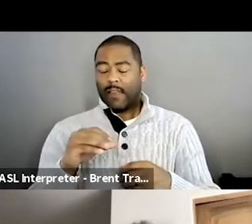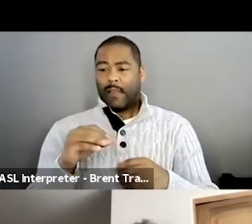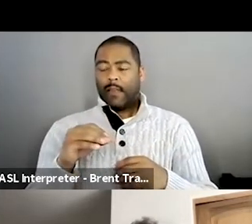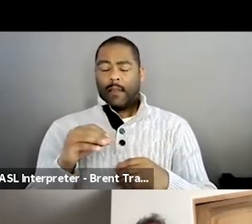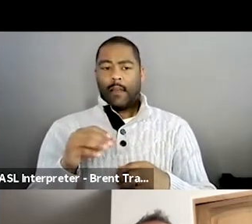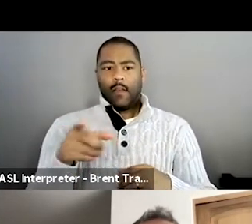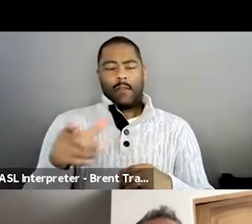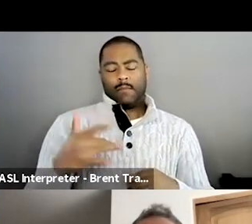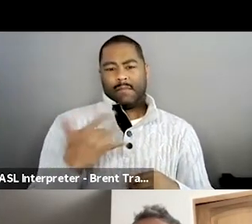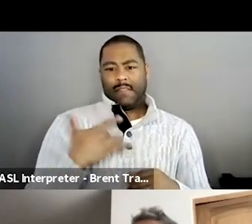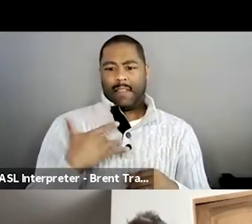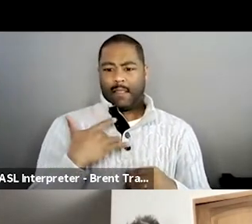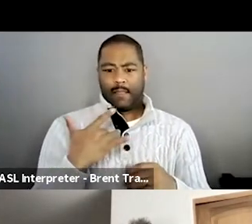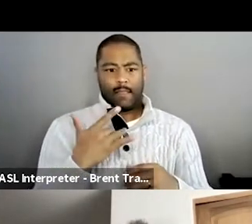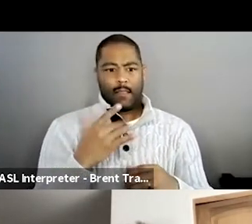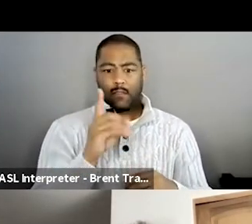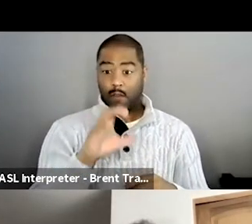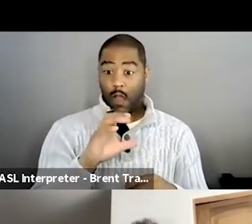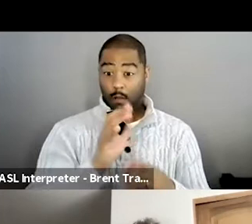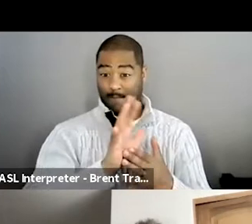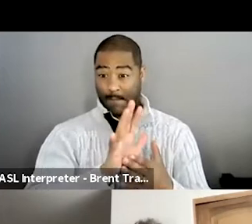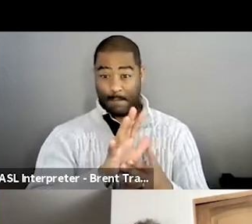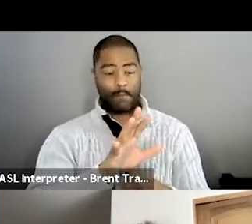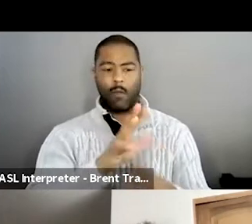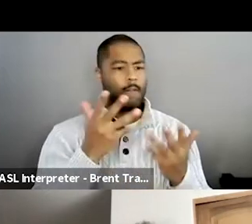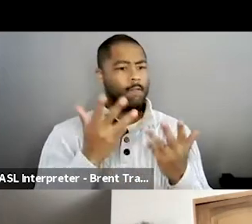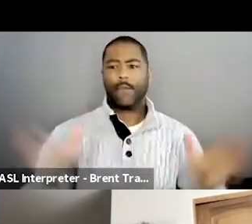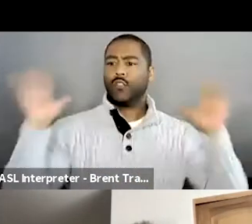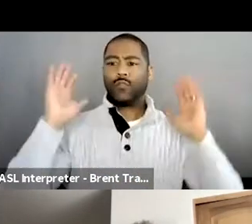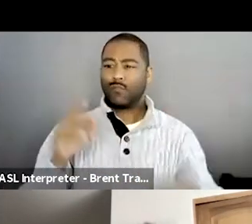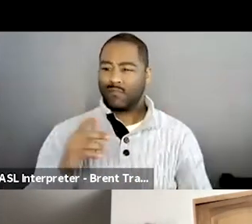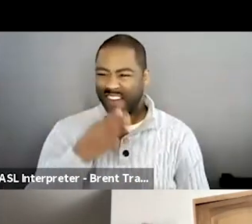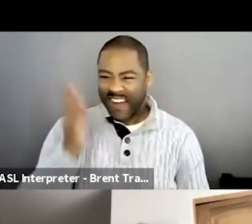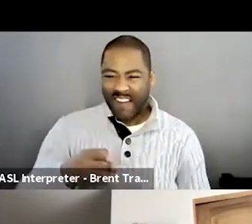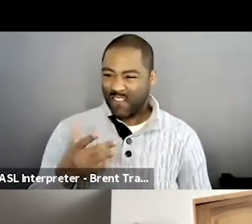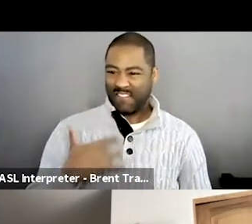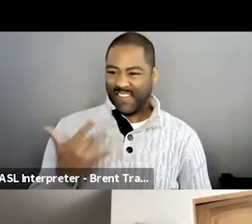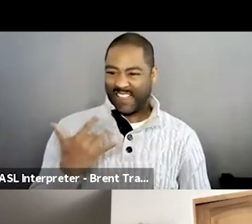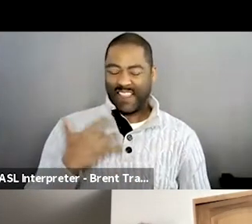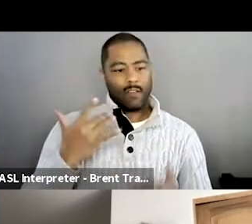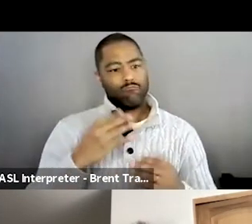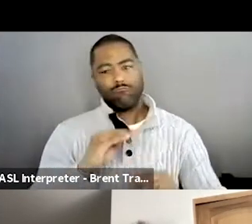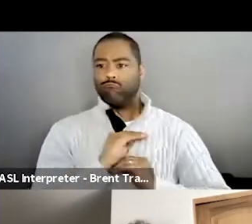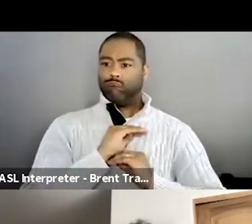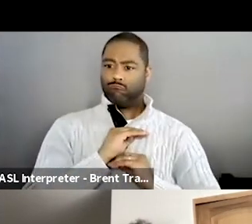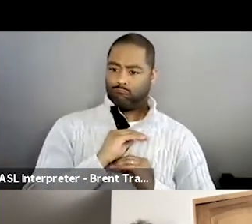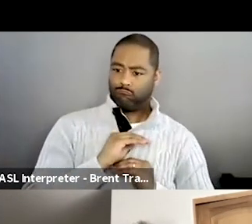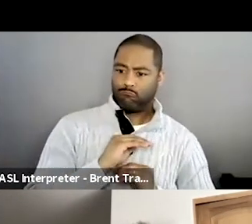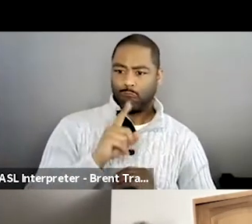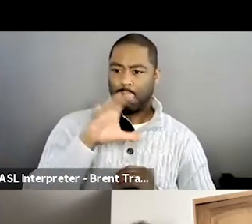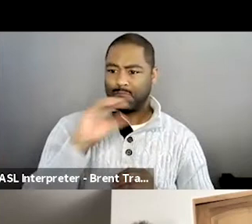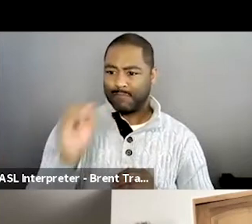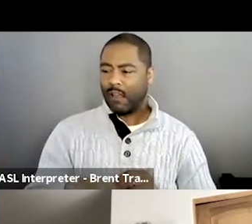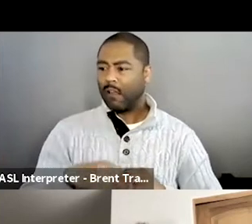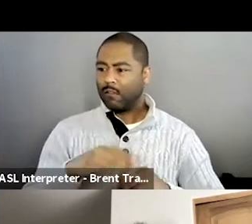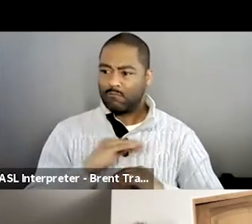was like, all right, you know, I've been kind of bothering the family enough, you know, and I was, I was there and I was like, you know what, maybe we can figure out a version